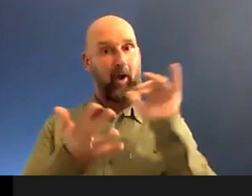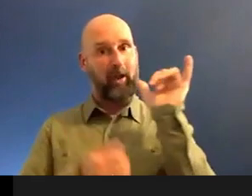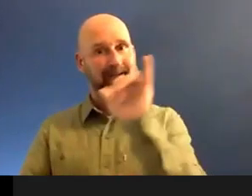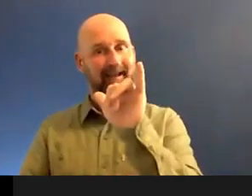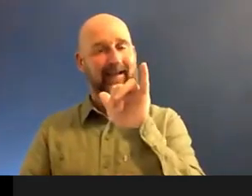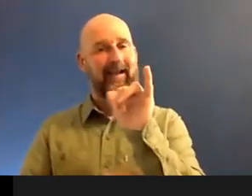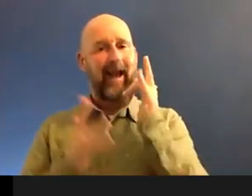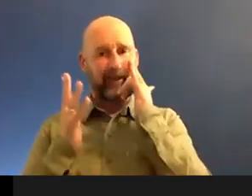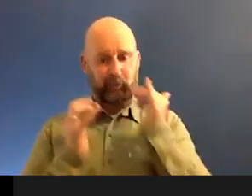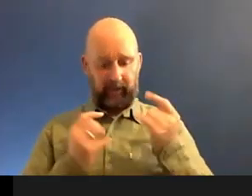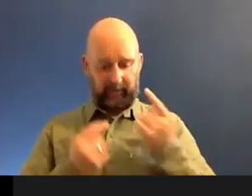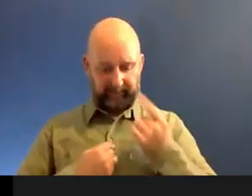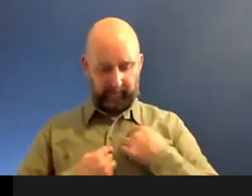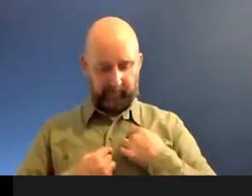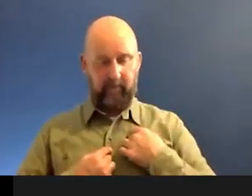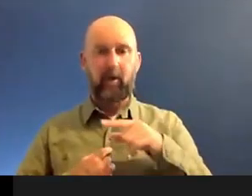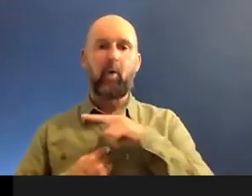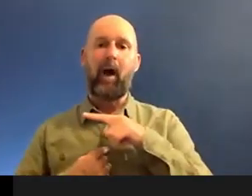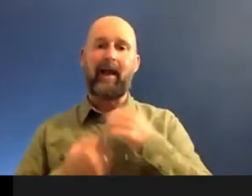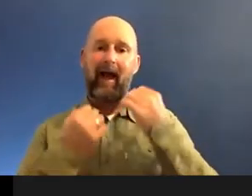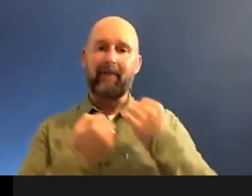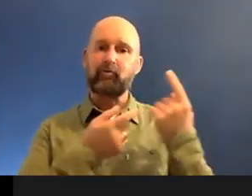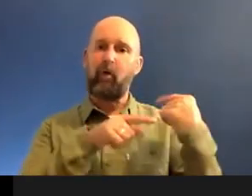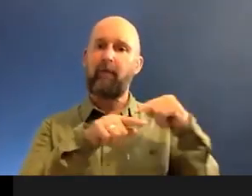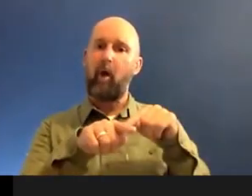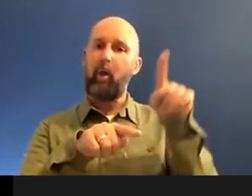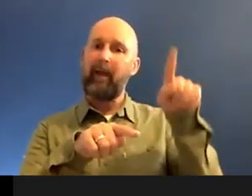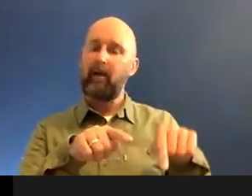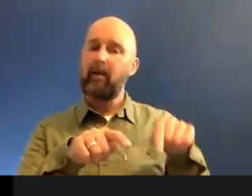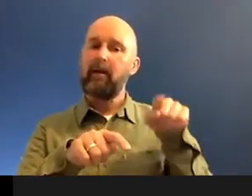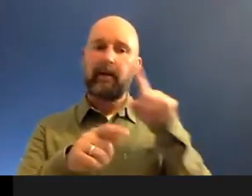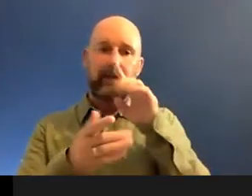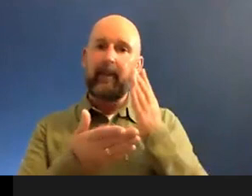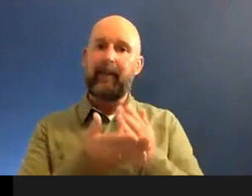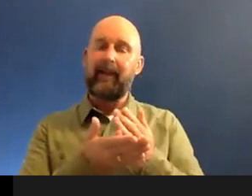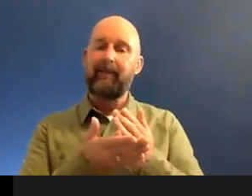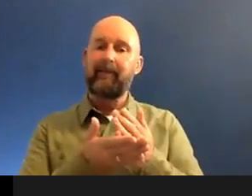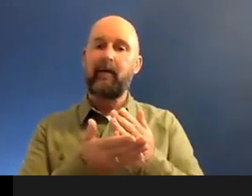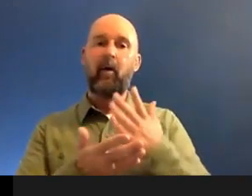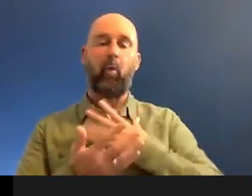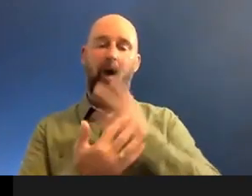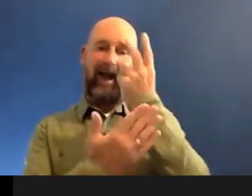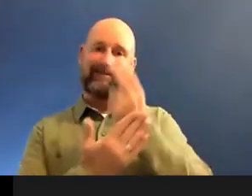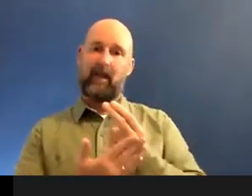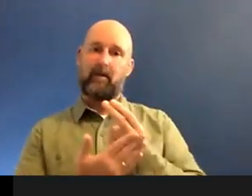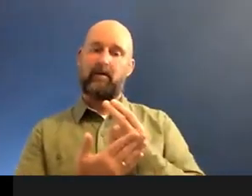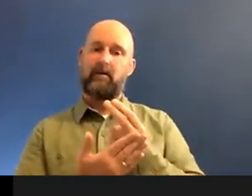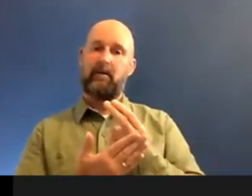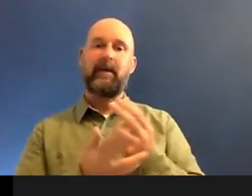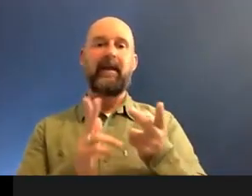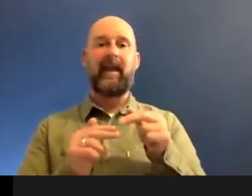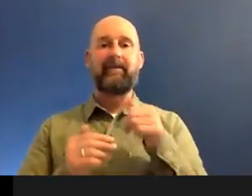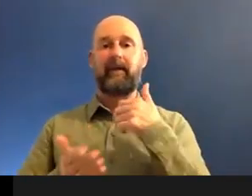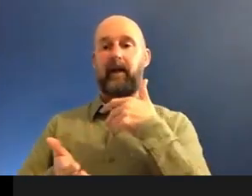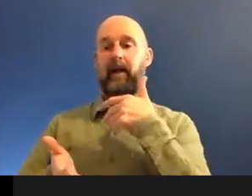because at the moment, I have a strong following with me as well who believe in the things which I design. Now for me to sell out,